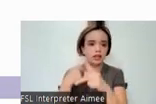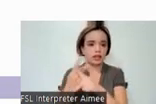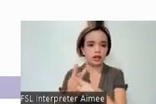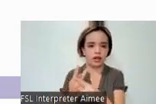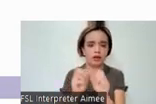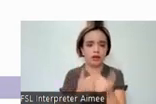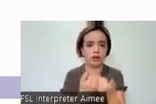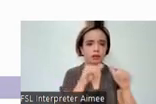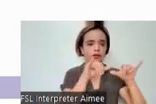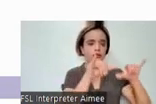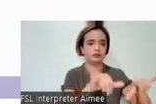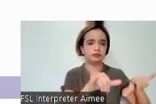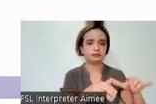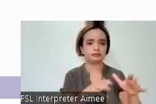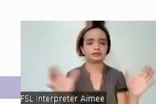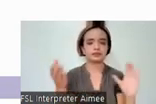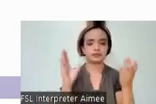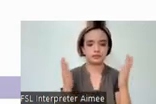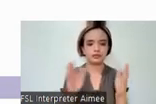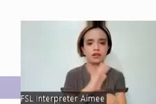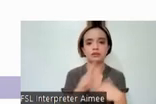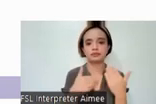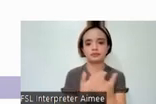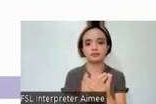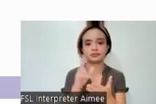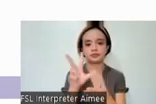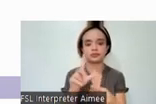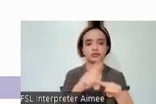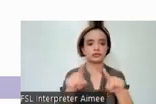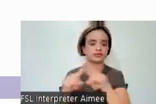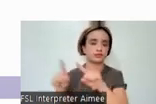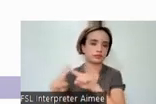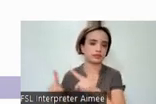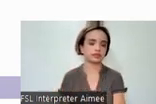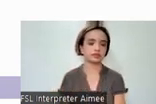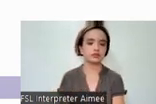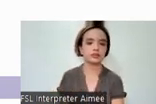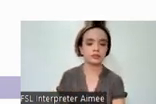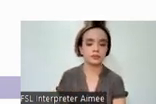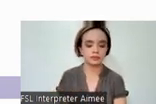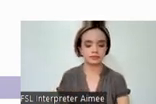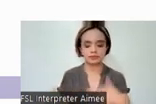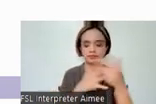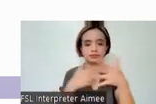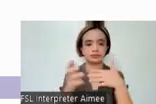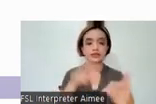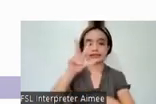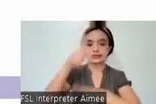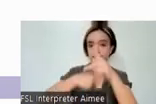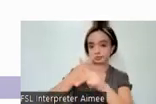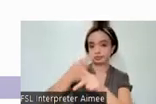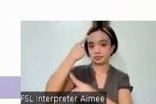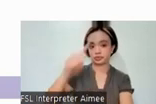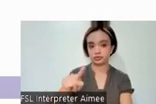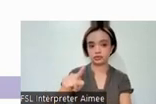to retain a point of comparison across all three multimodal versions. Nevertheless, the three forms for the telephony